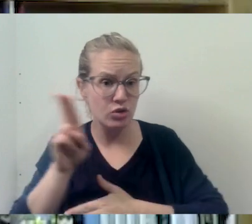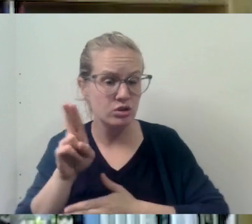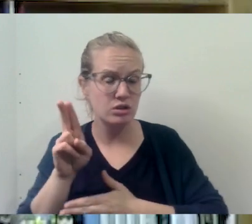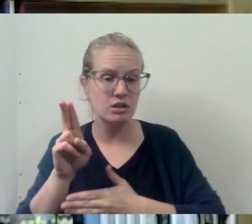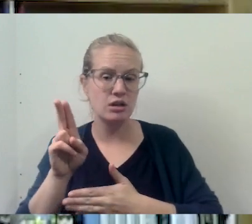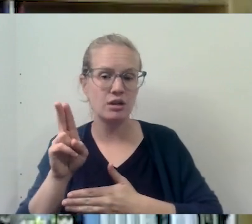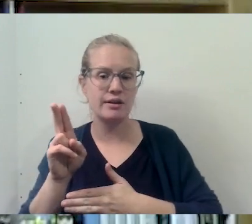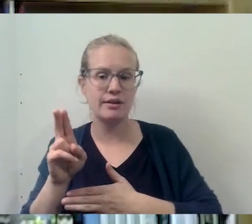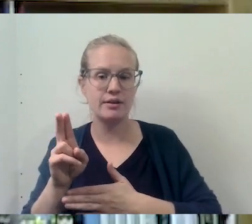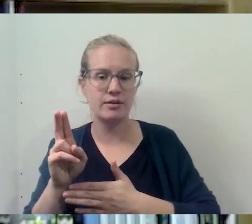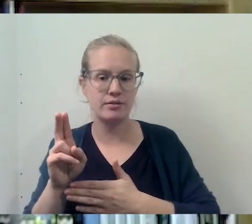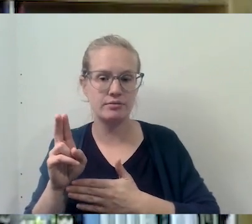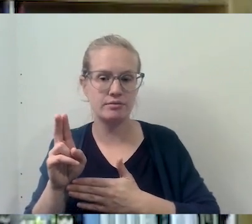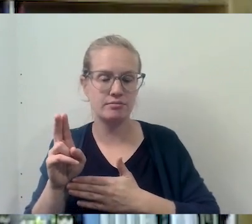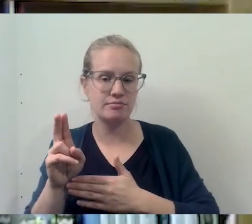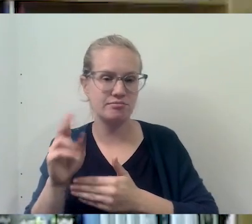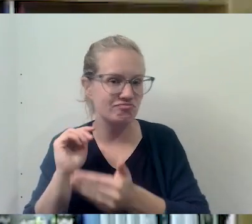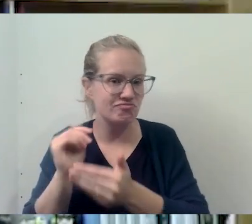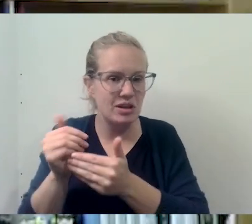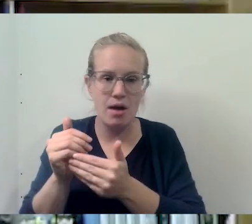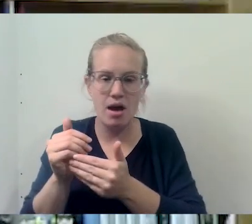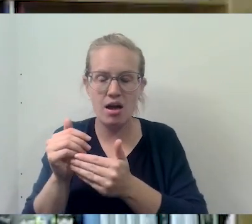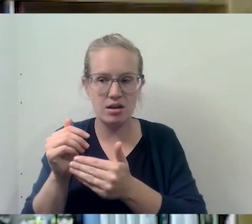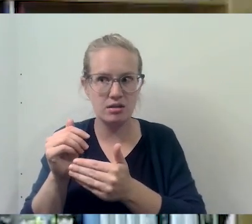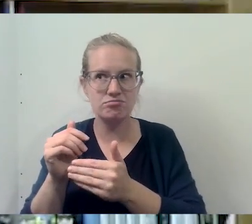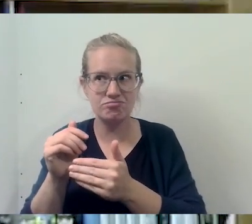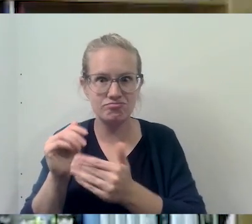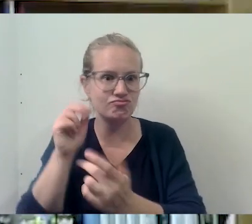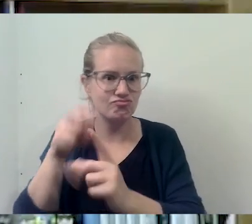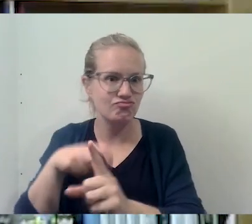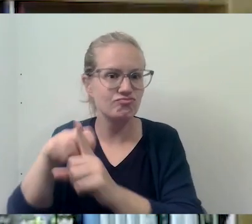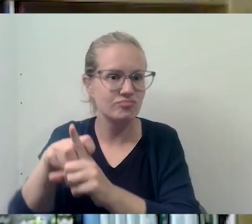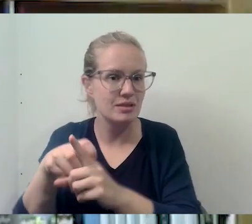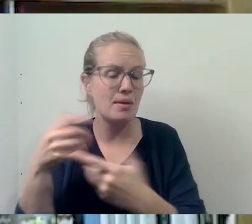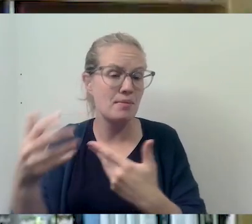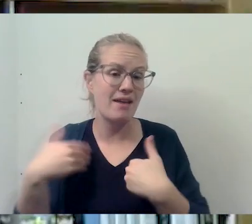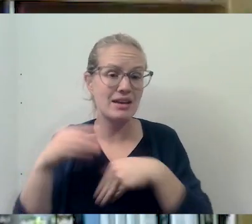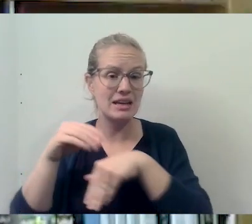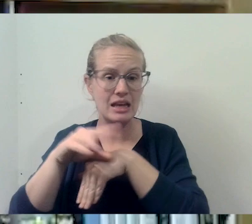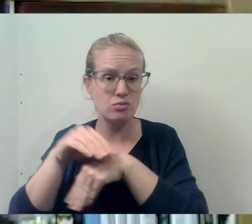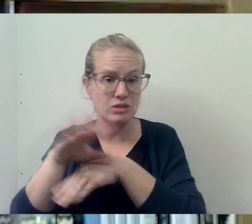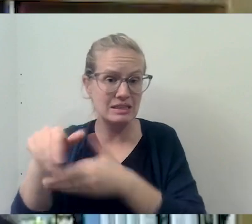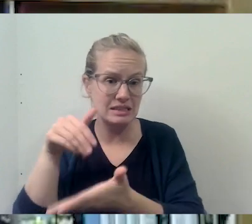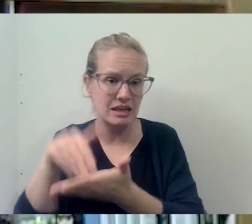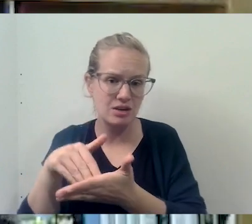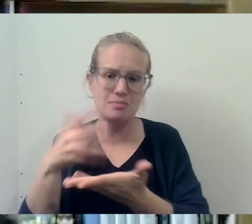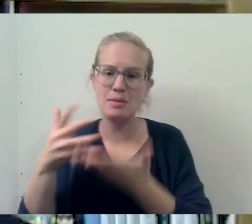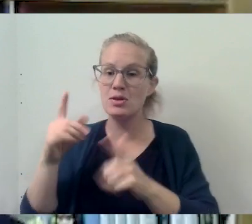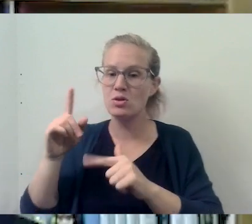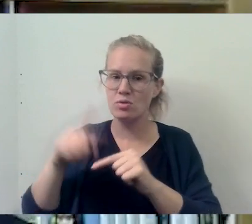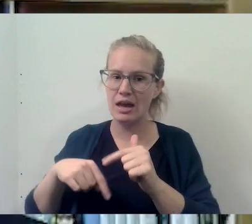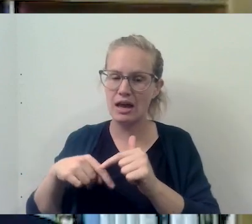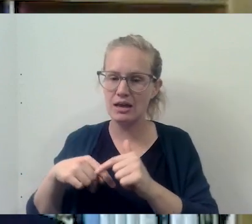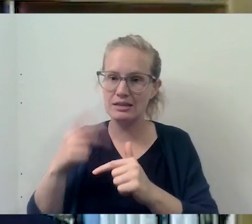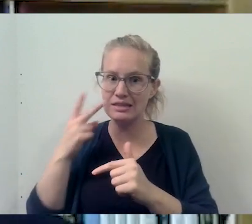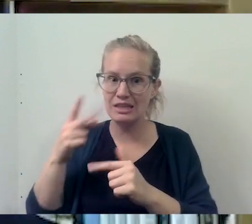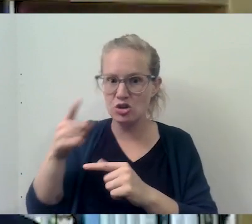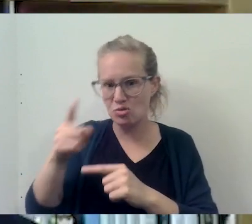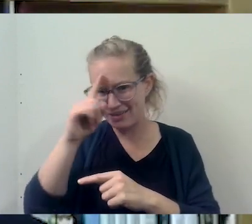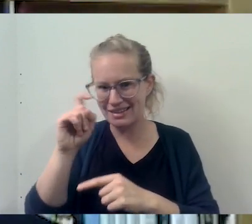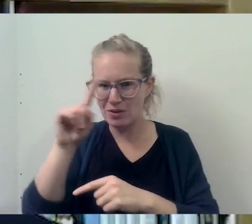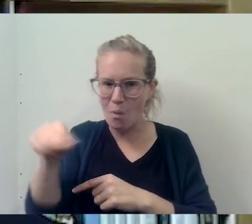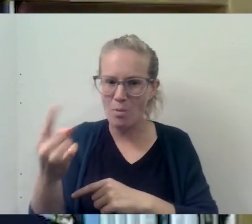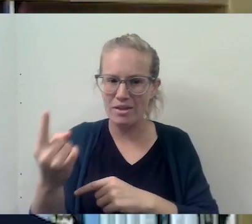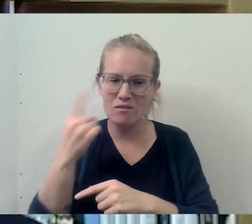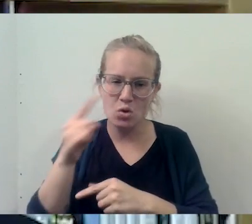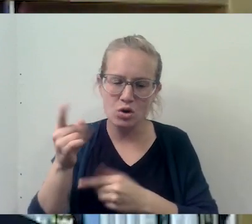university or, uh, uh, nearby, uh, they may have a counseling center where they, they may not be able to see you because they may be